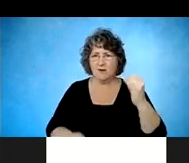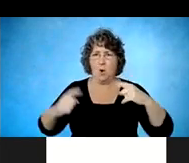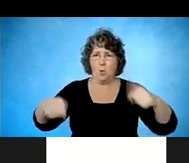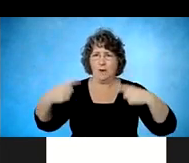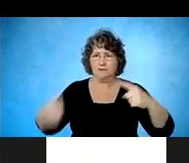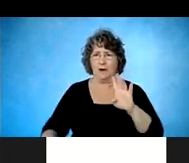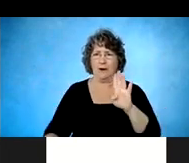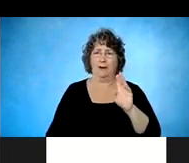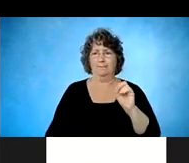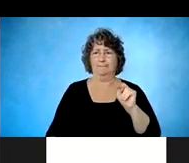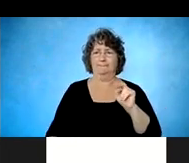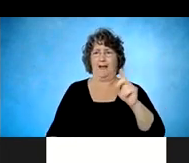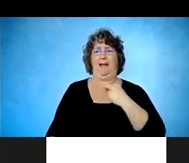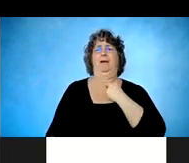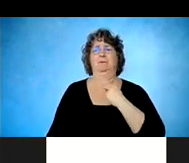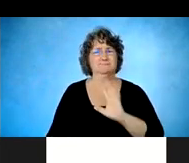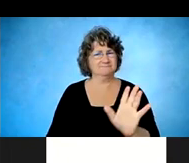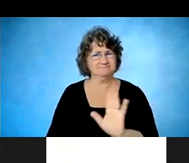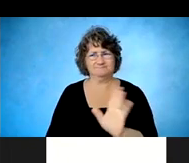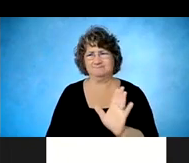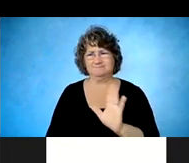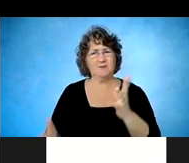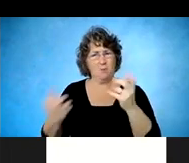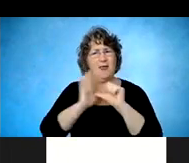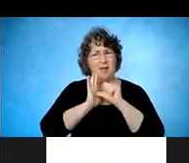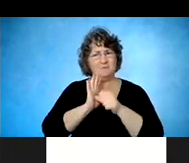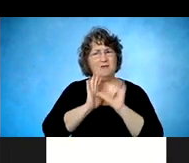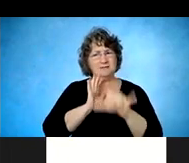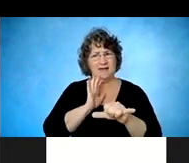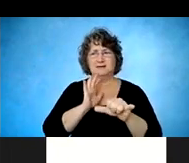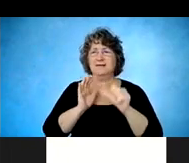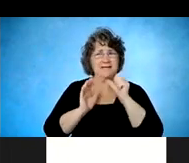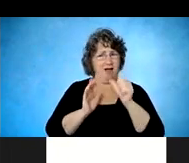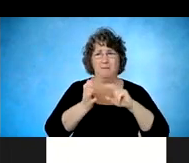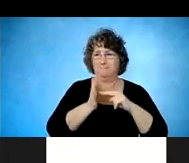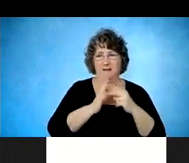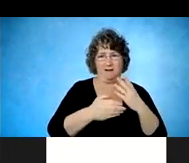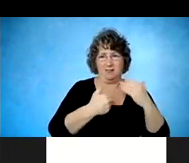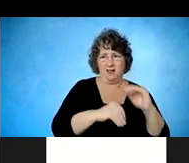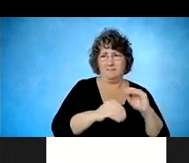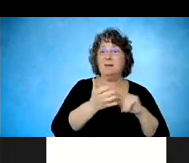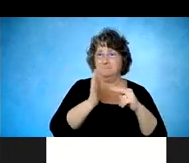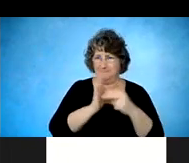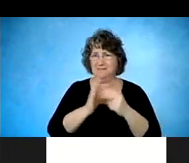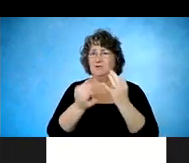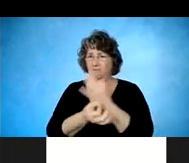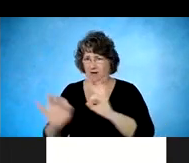emphasize that point, and also just people with spinal cord injury, given the proper equipment